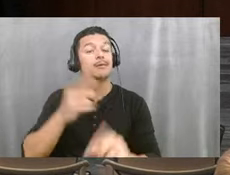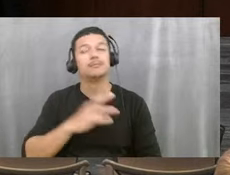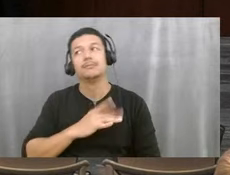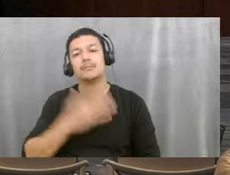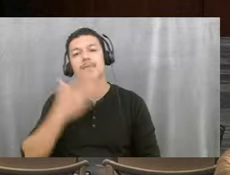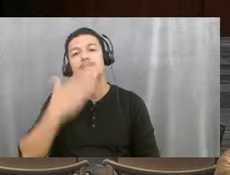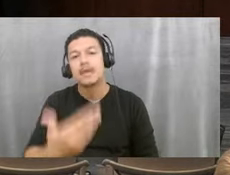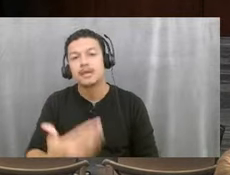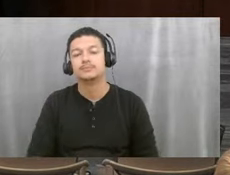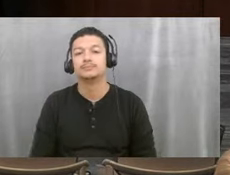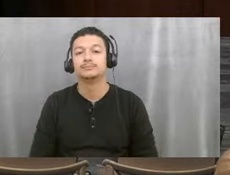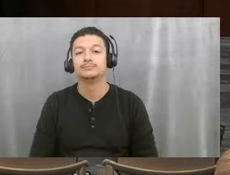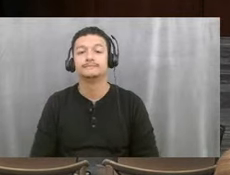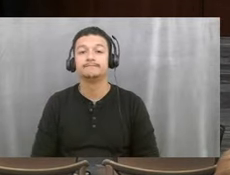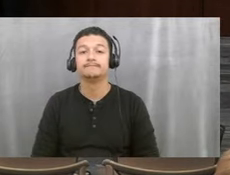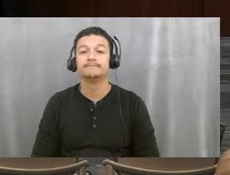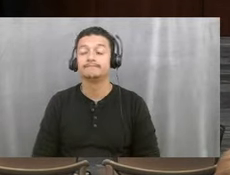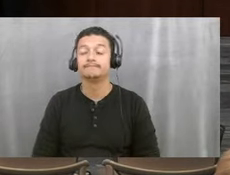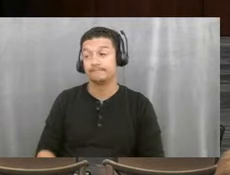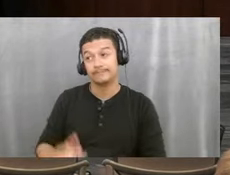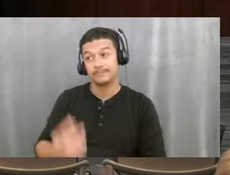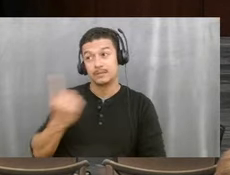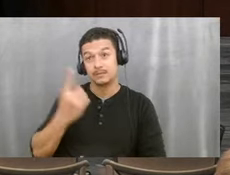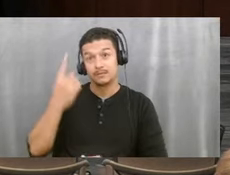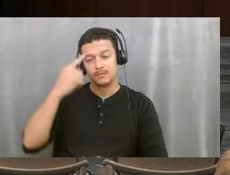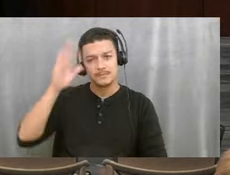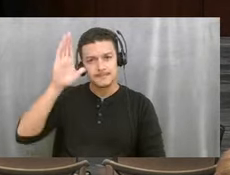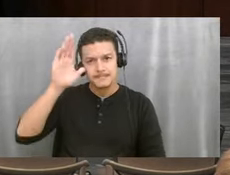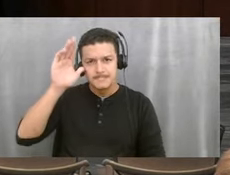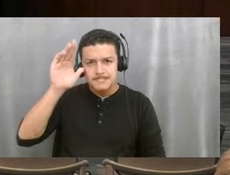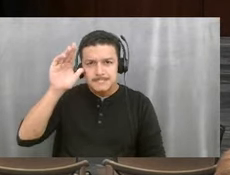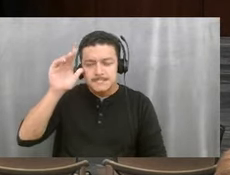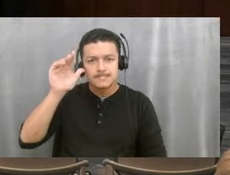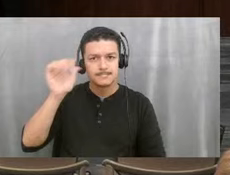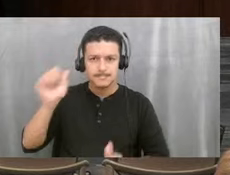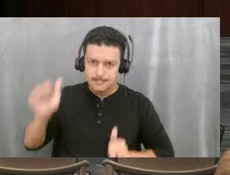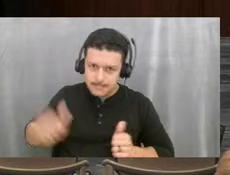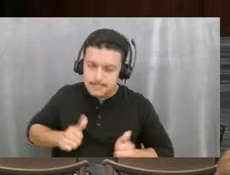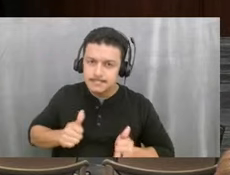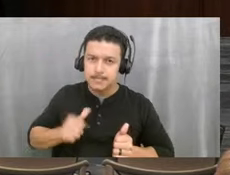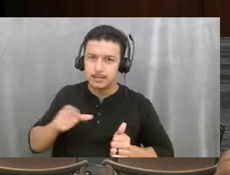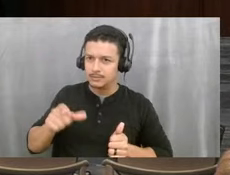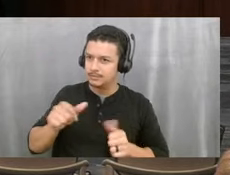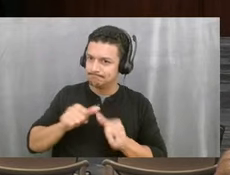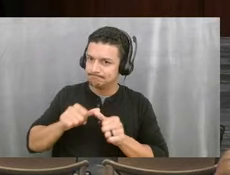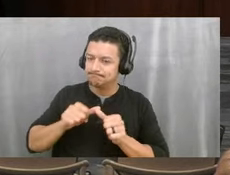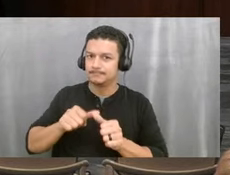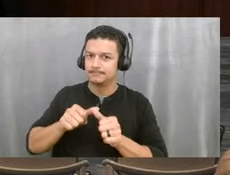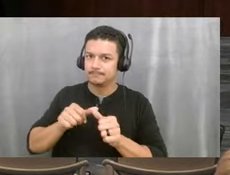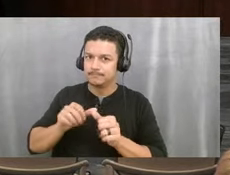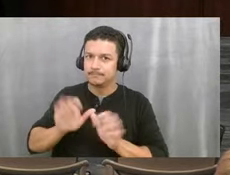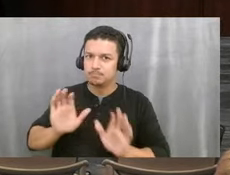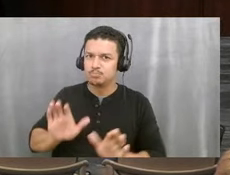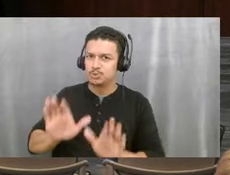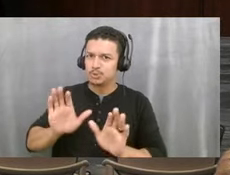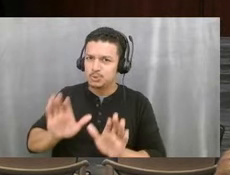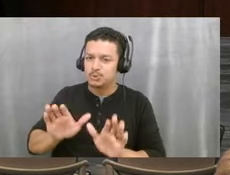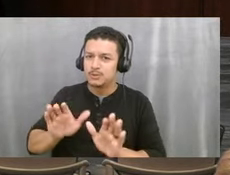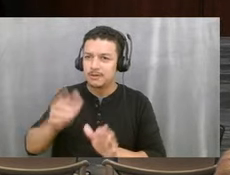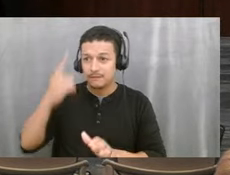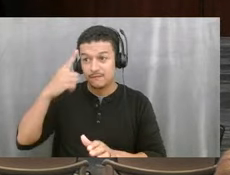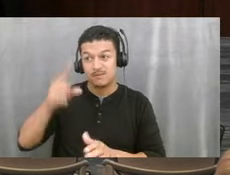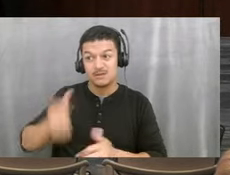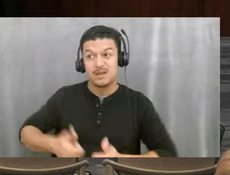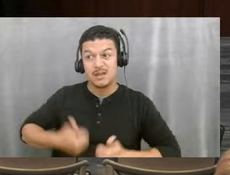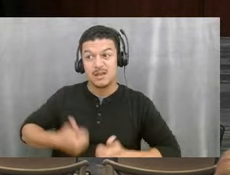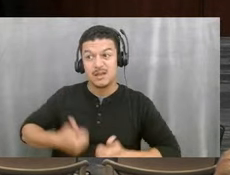There's something to be said about persistence. And because you kept pushing for this, this person's life will be dramatically changed. So